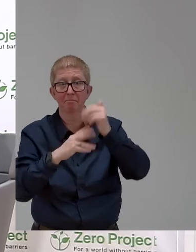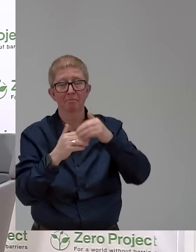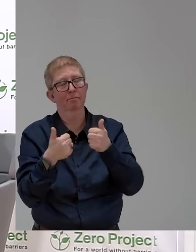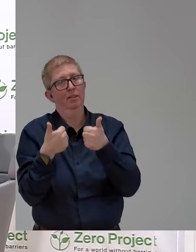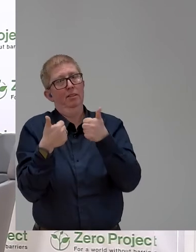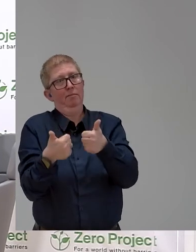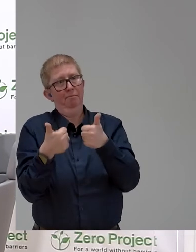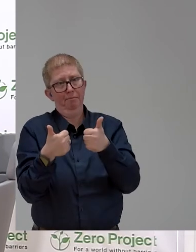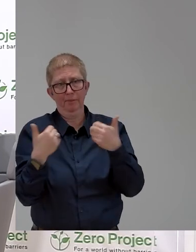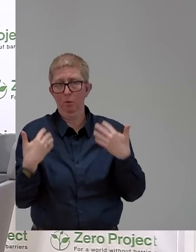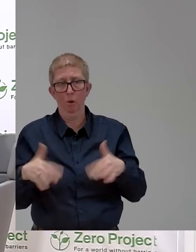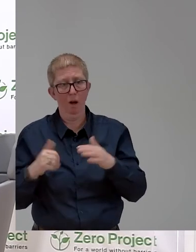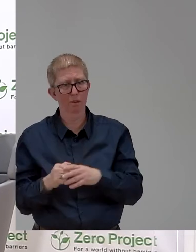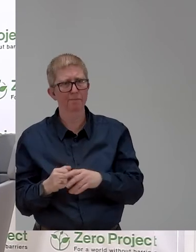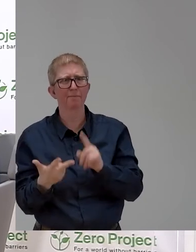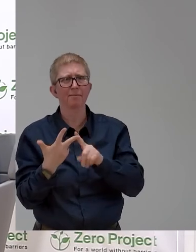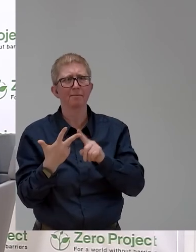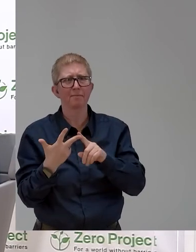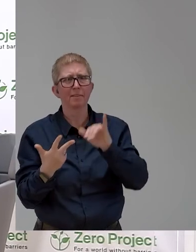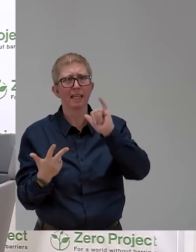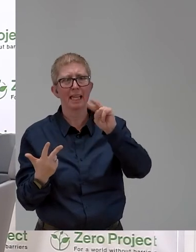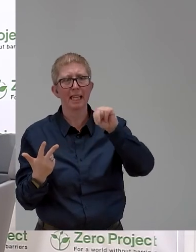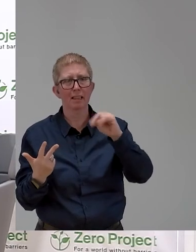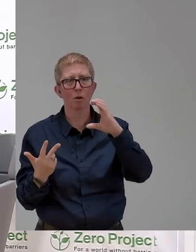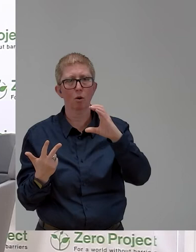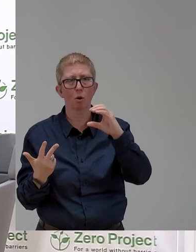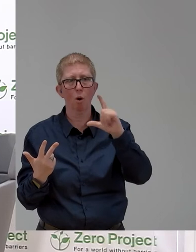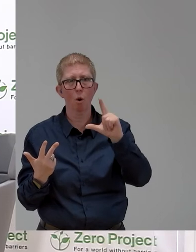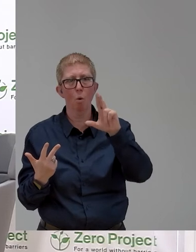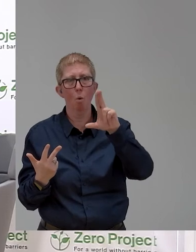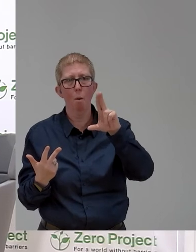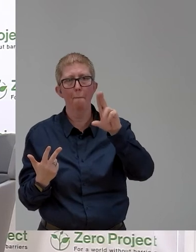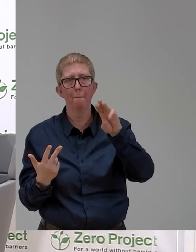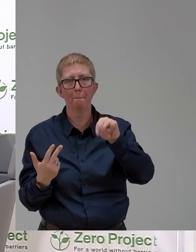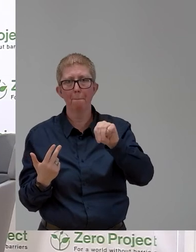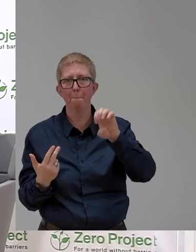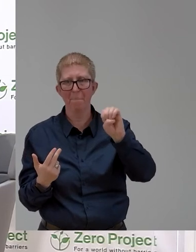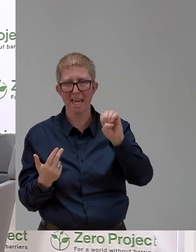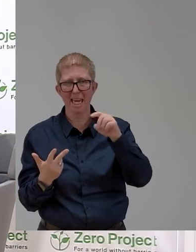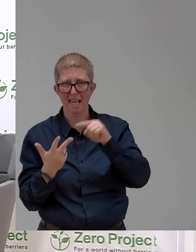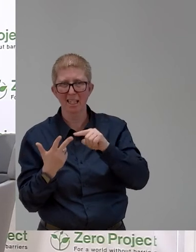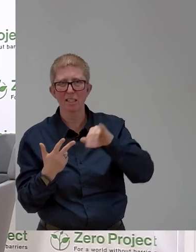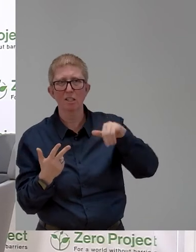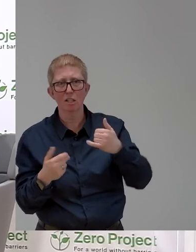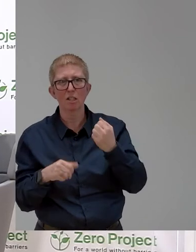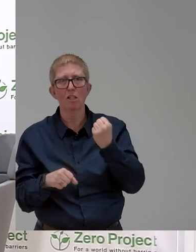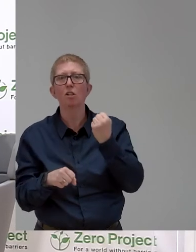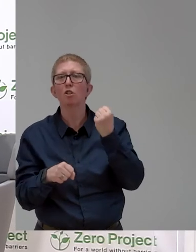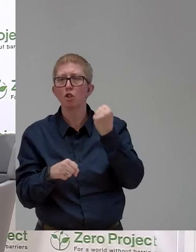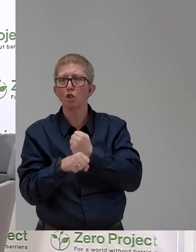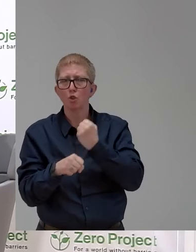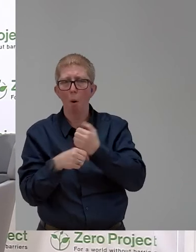in Klumi like having a job portal, so making the bridge between people and the employees.